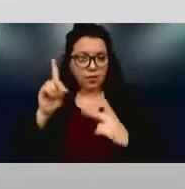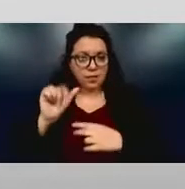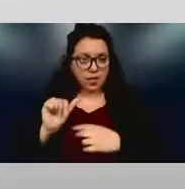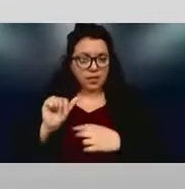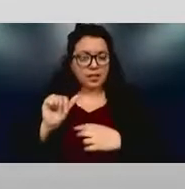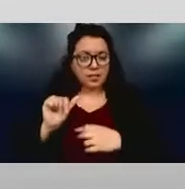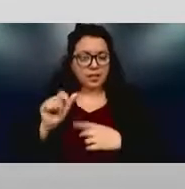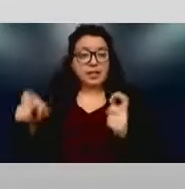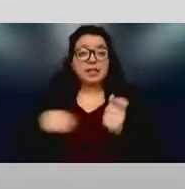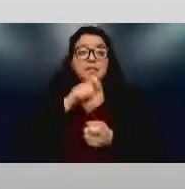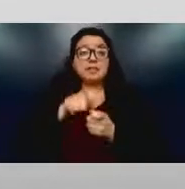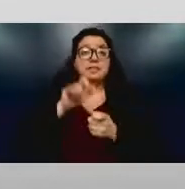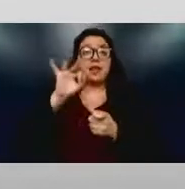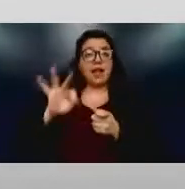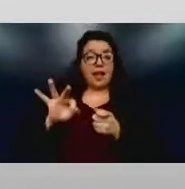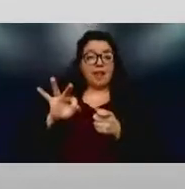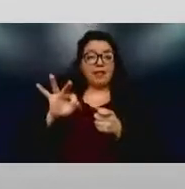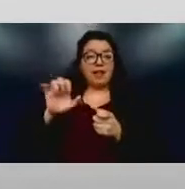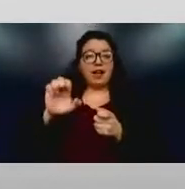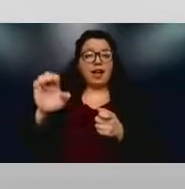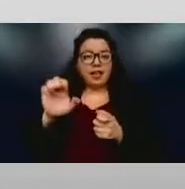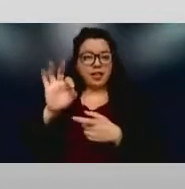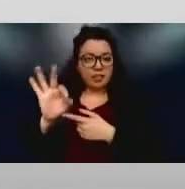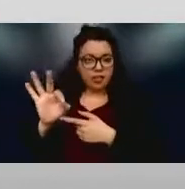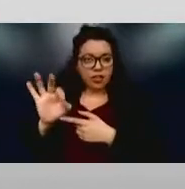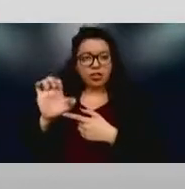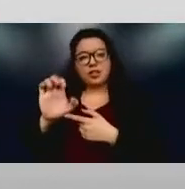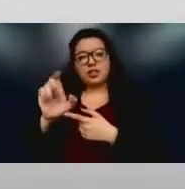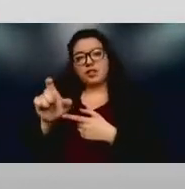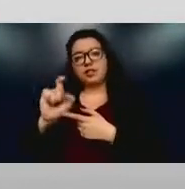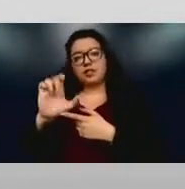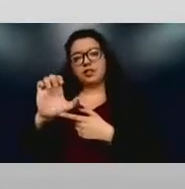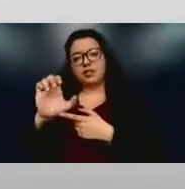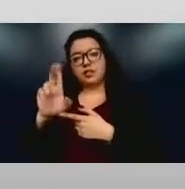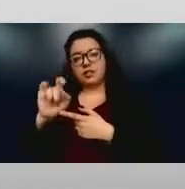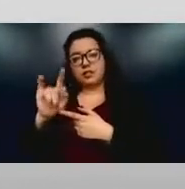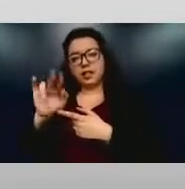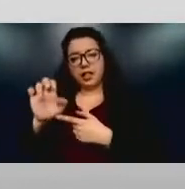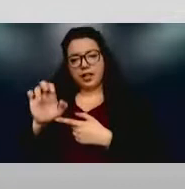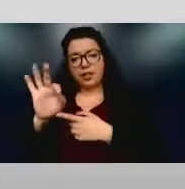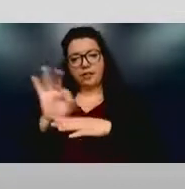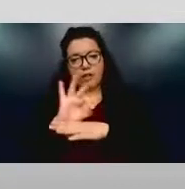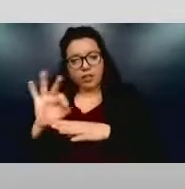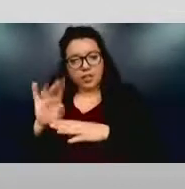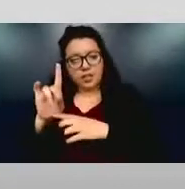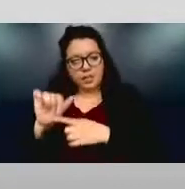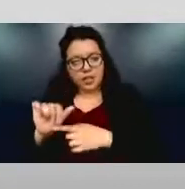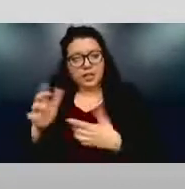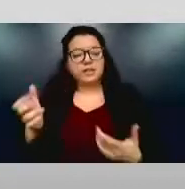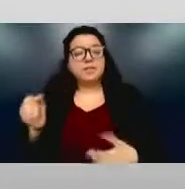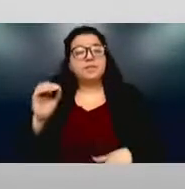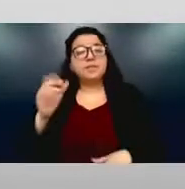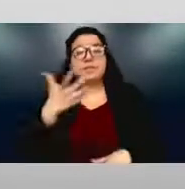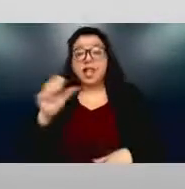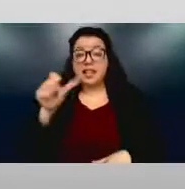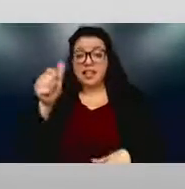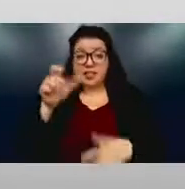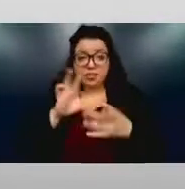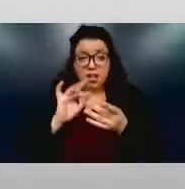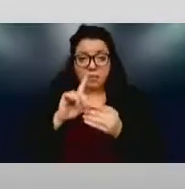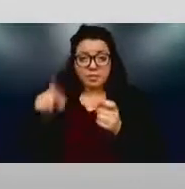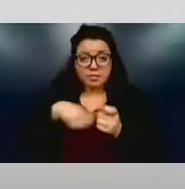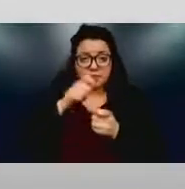when they apply to executive functioning and so forth. So any other comments about, specifically about